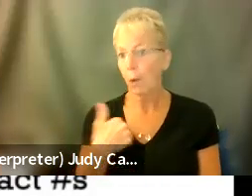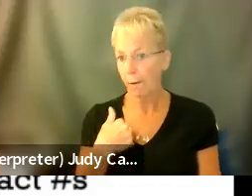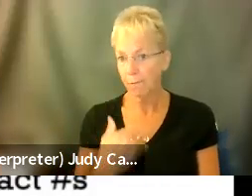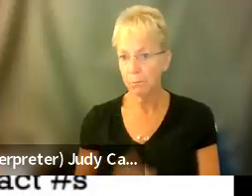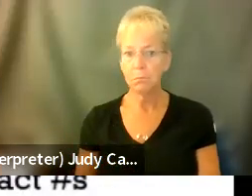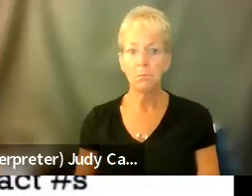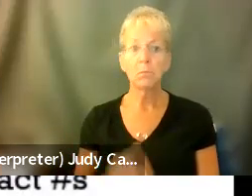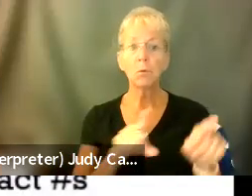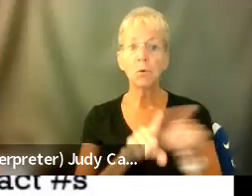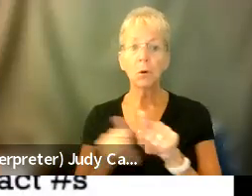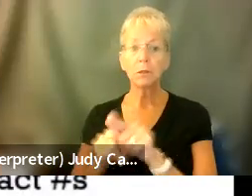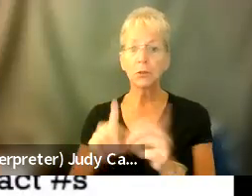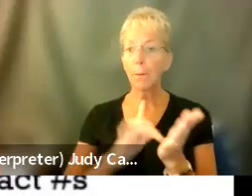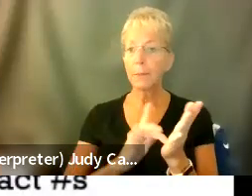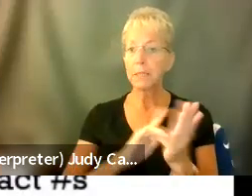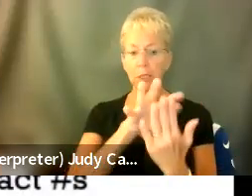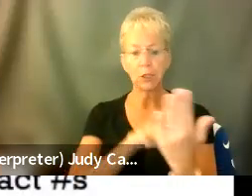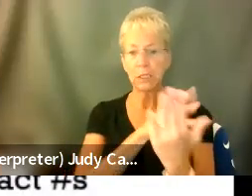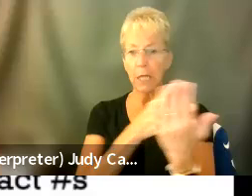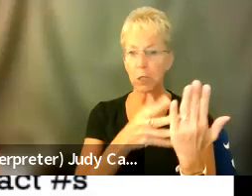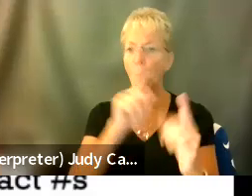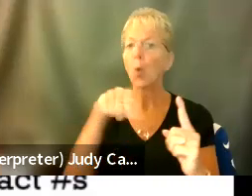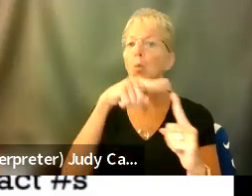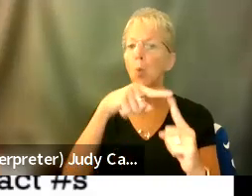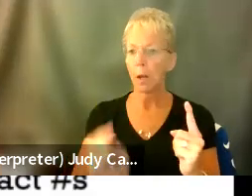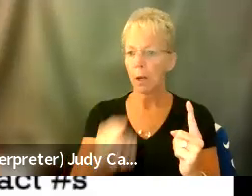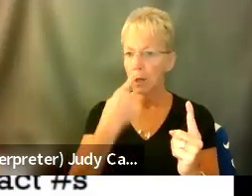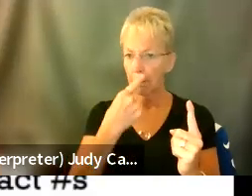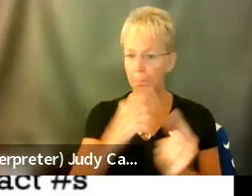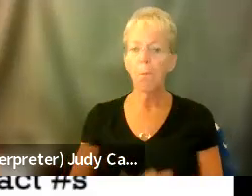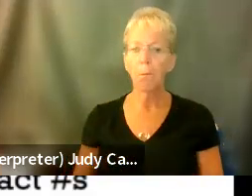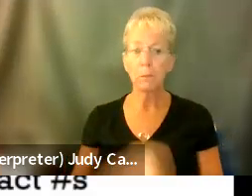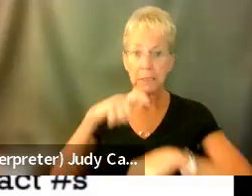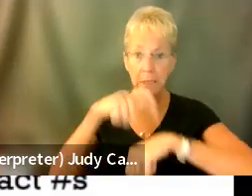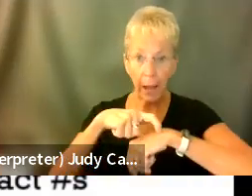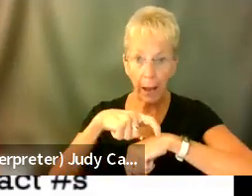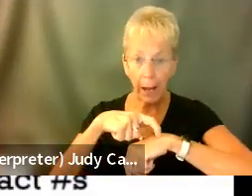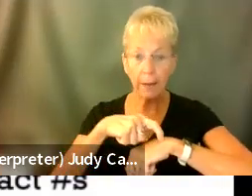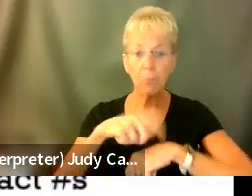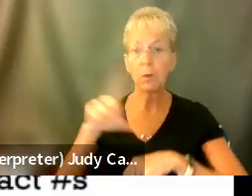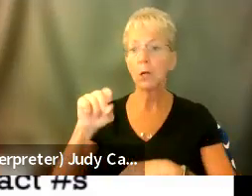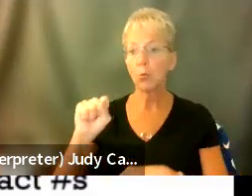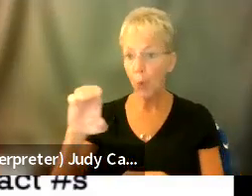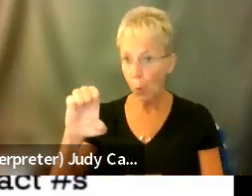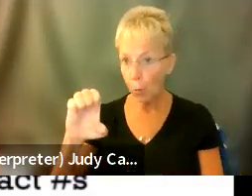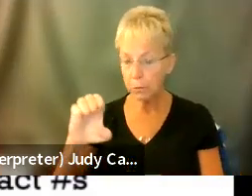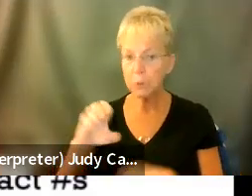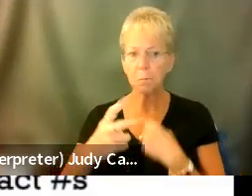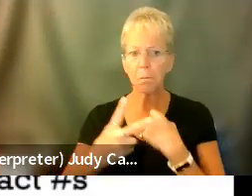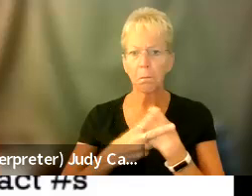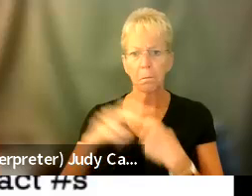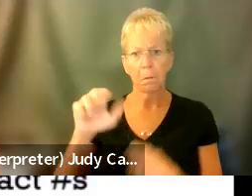Also, your medication schedule, the time and the dose, and keep that